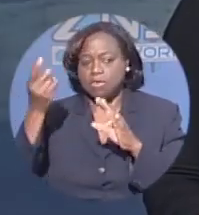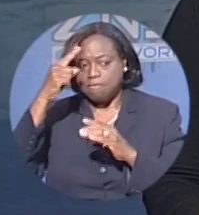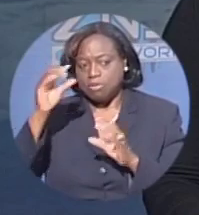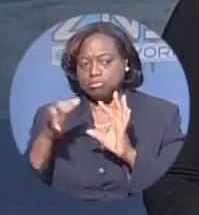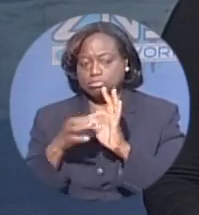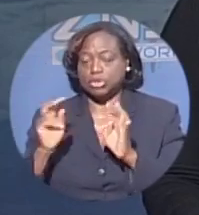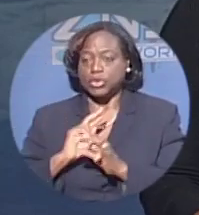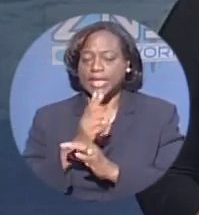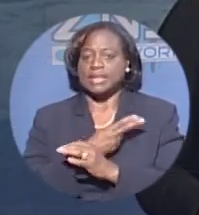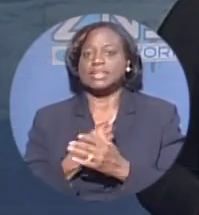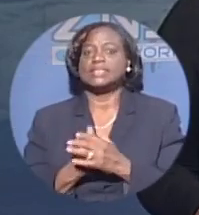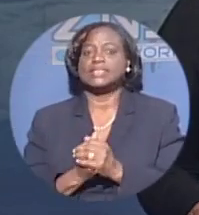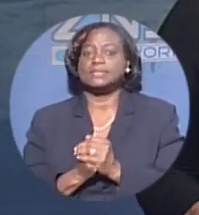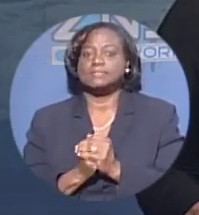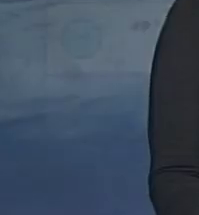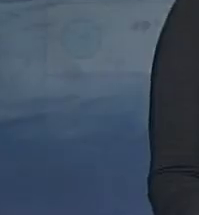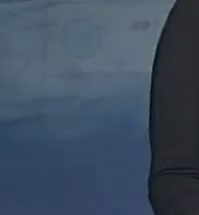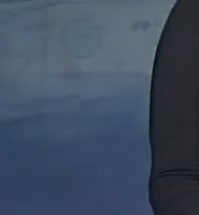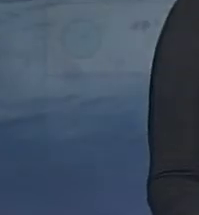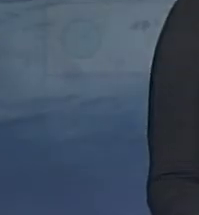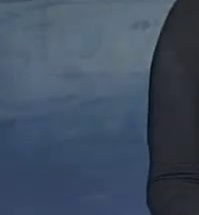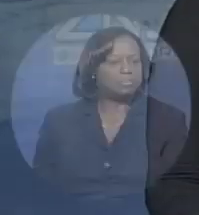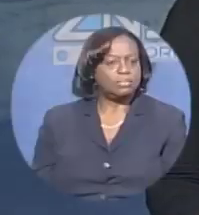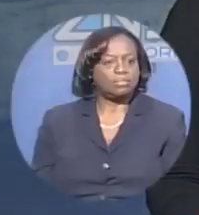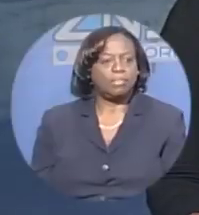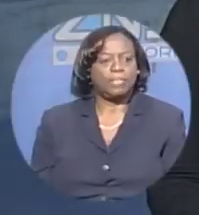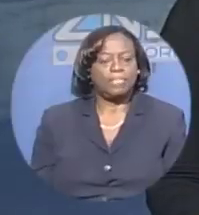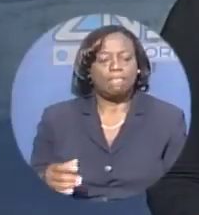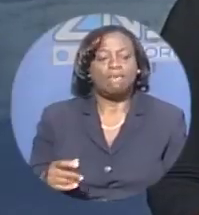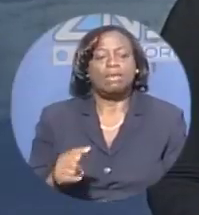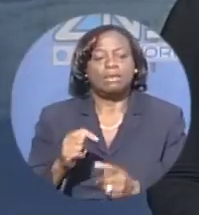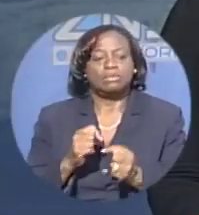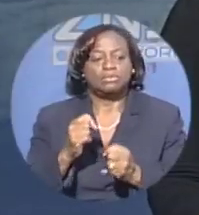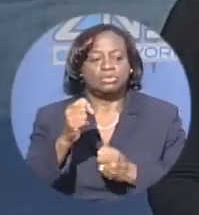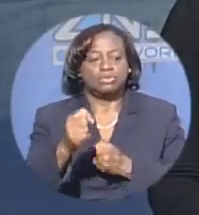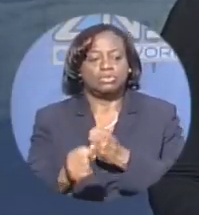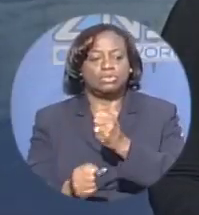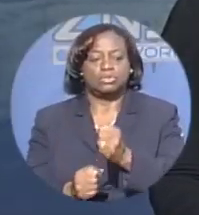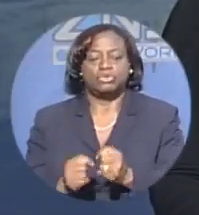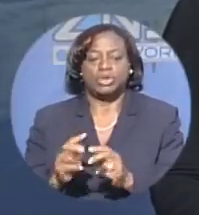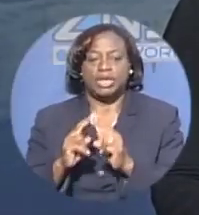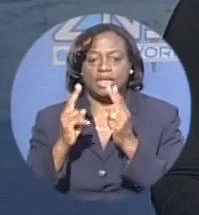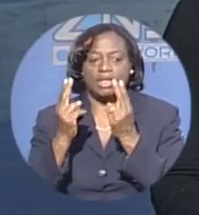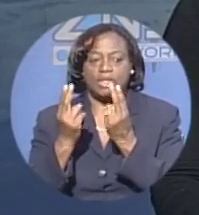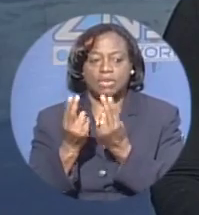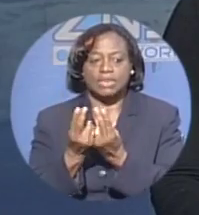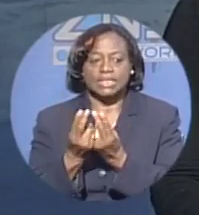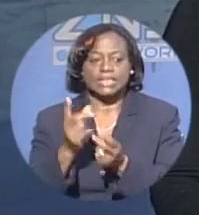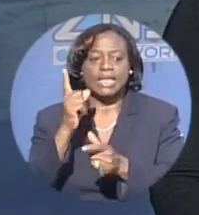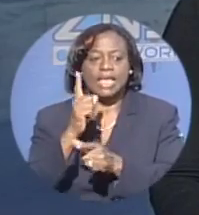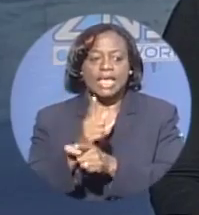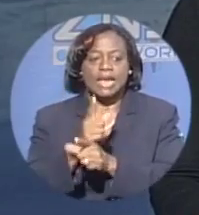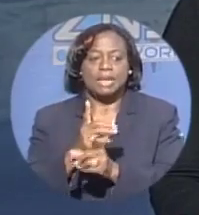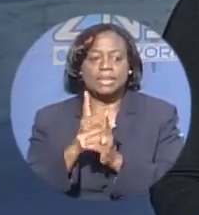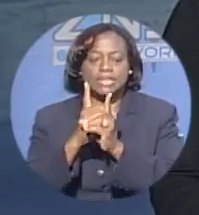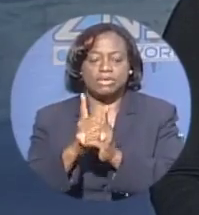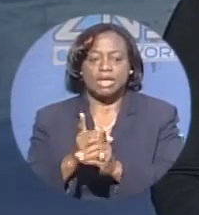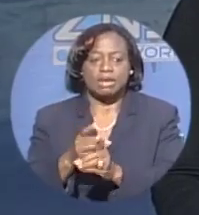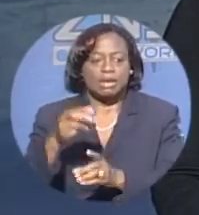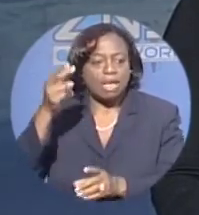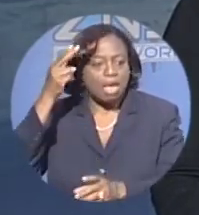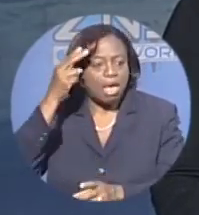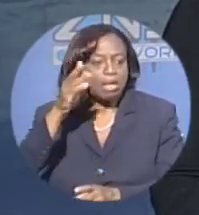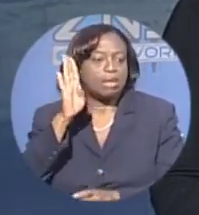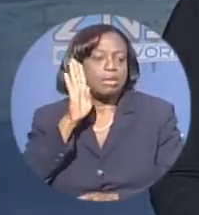to you. Thank you very much. For the Straw of Trade Unions, Labor Director Harcourt Brown informing ZNS News late this afternoon that the